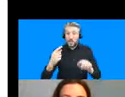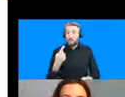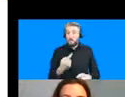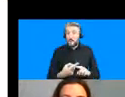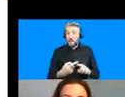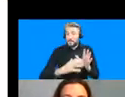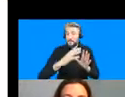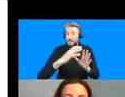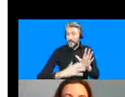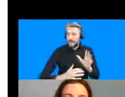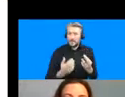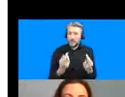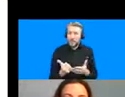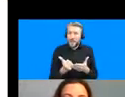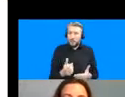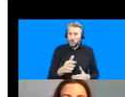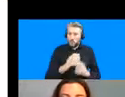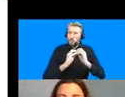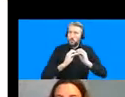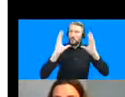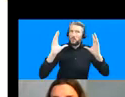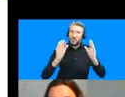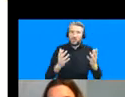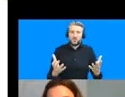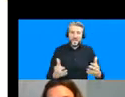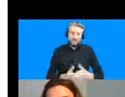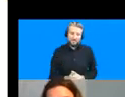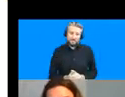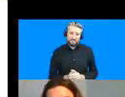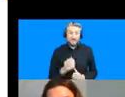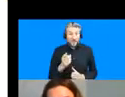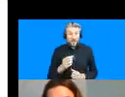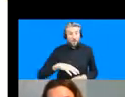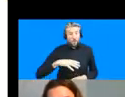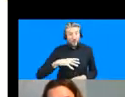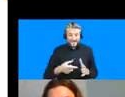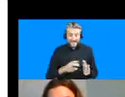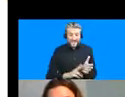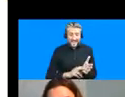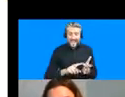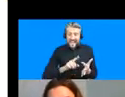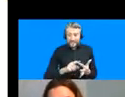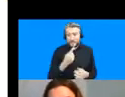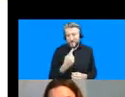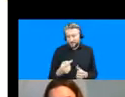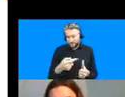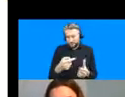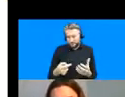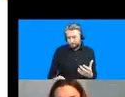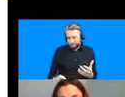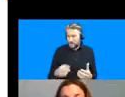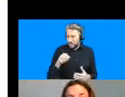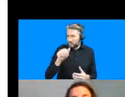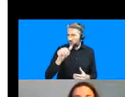in terms of our discussion today so much of what annie has talked about also resonates especially on the issue of trust building trust